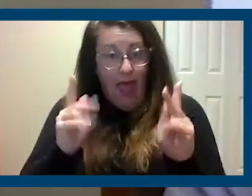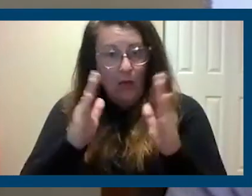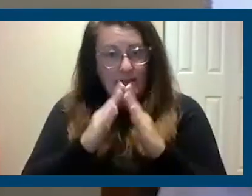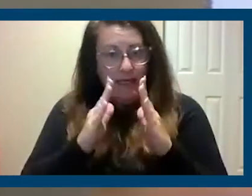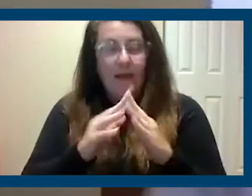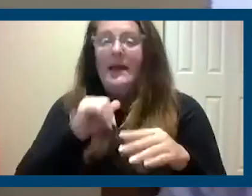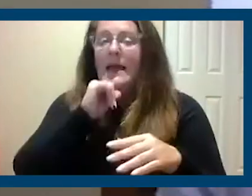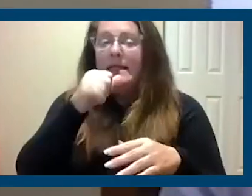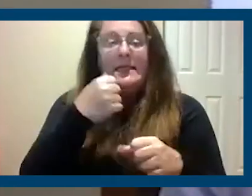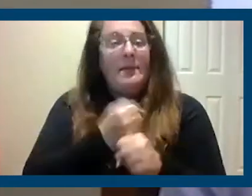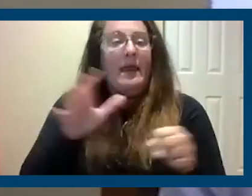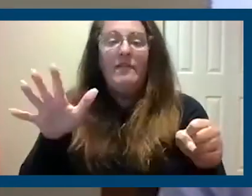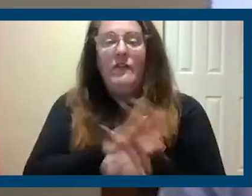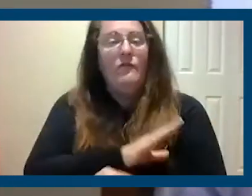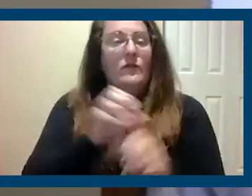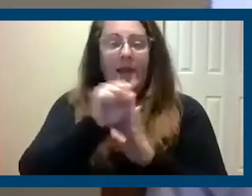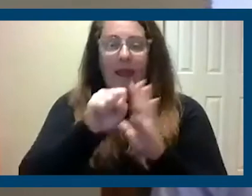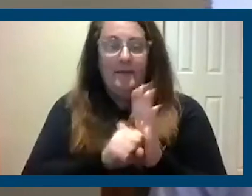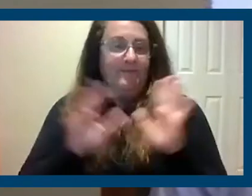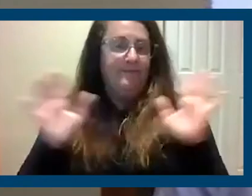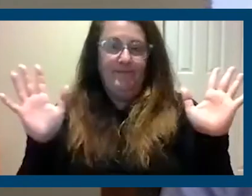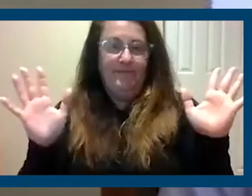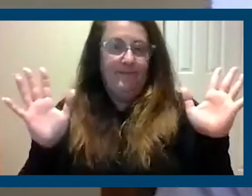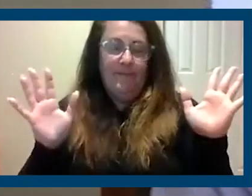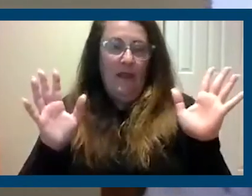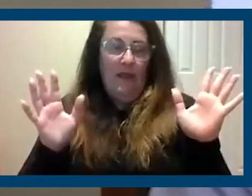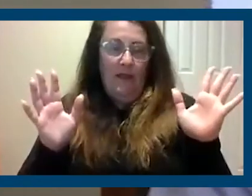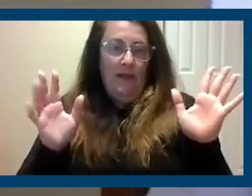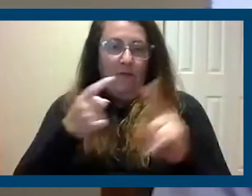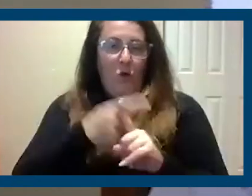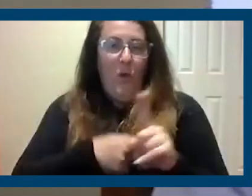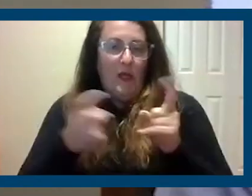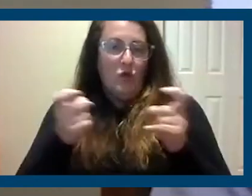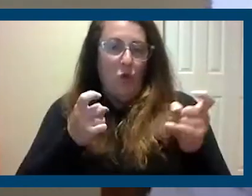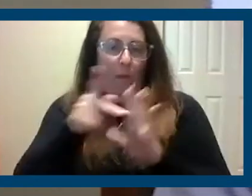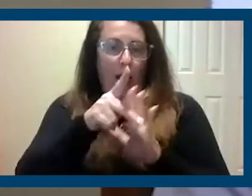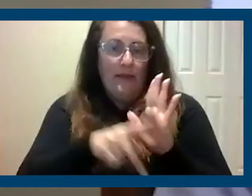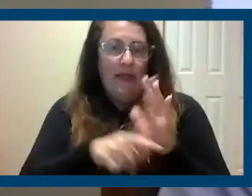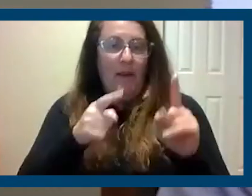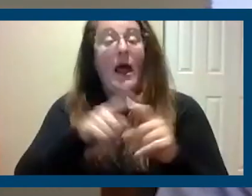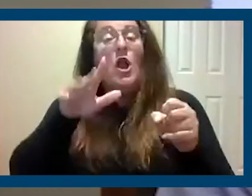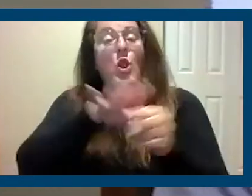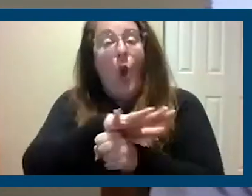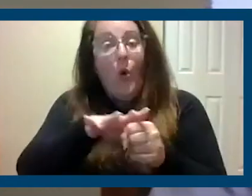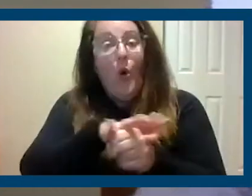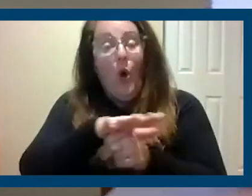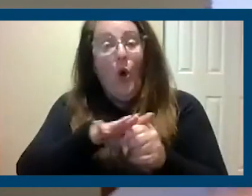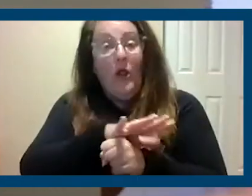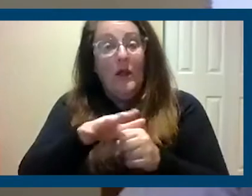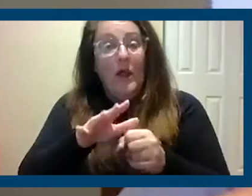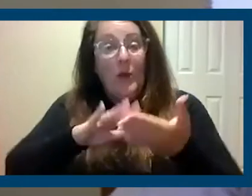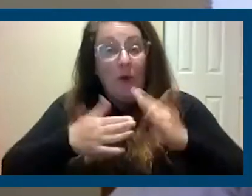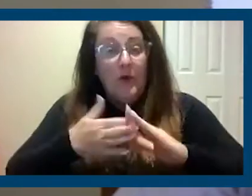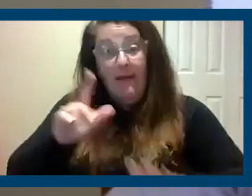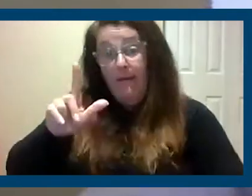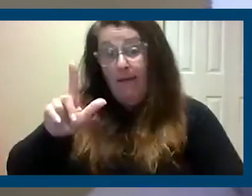not make it for the entire state of California where you could do rent control policies, but it allows local jurisdictions like L.A. to go to